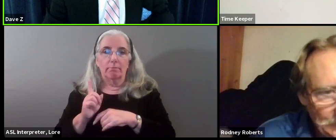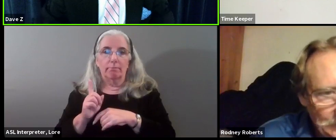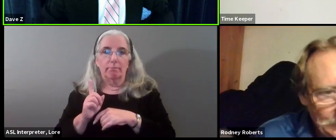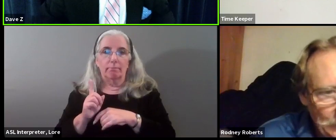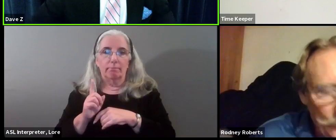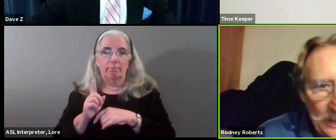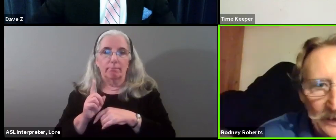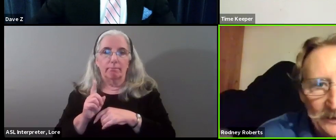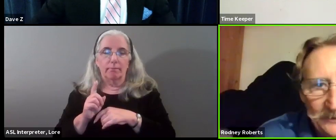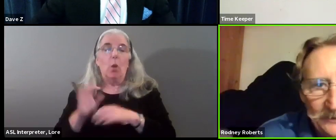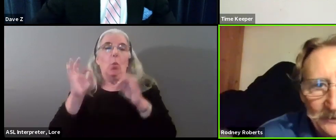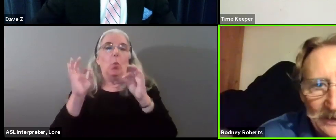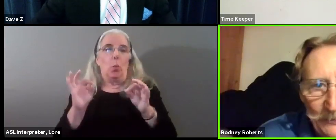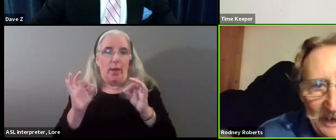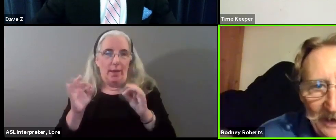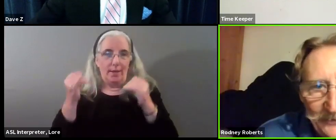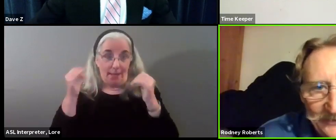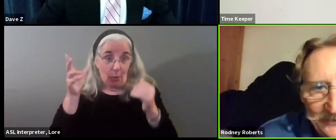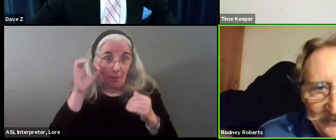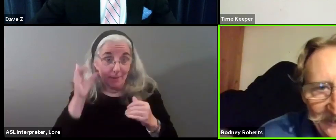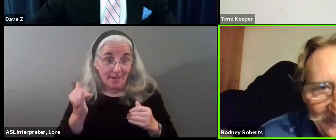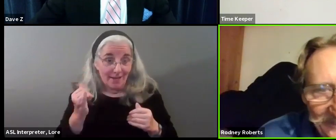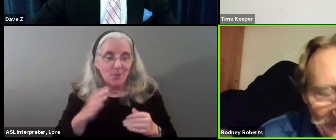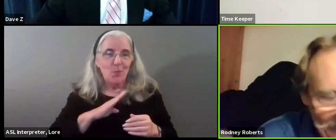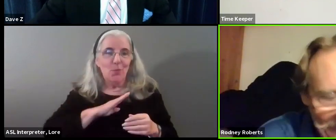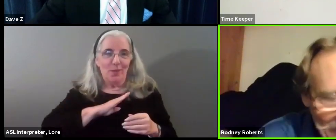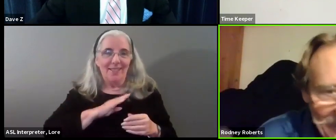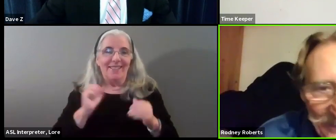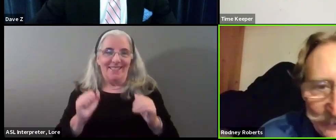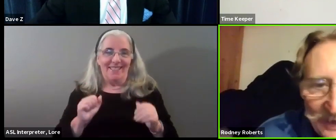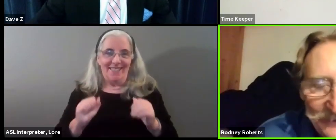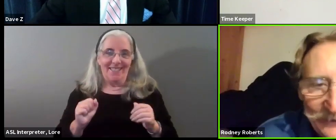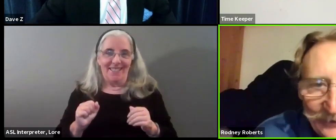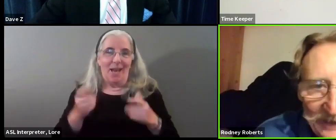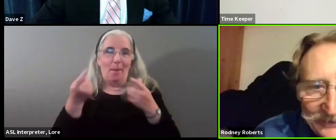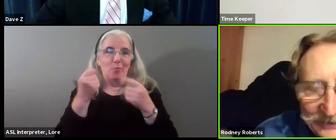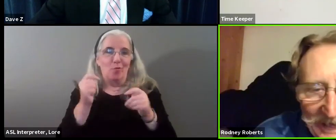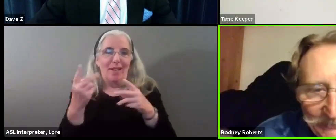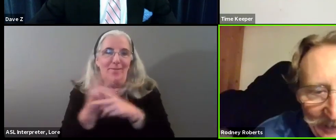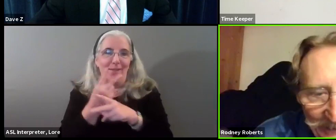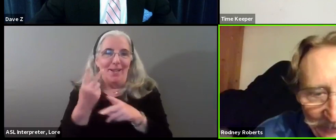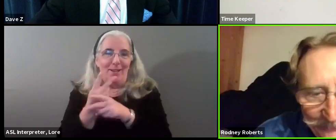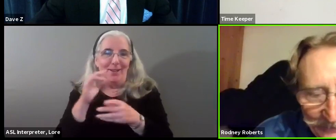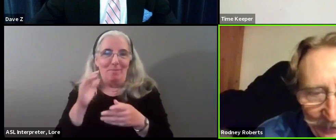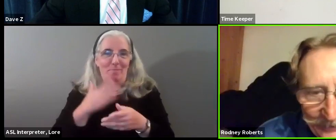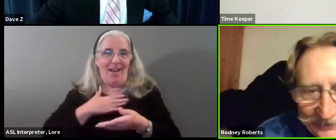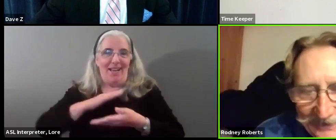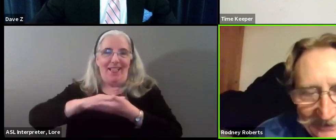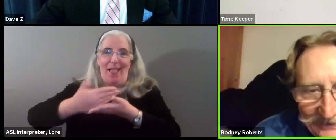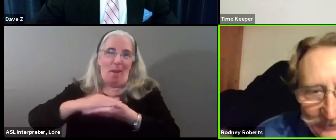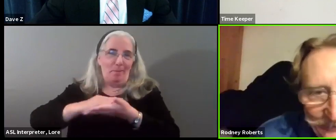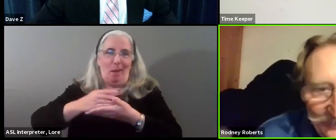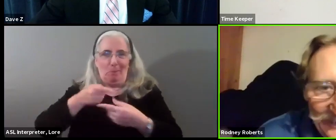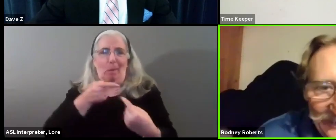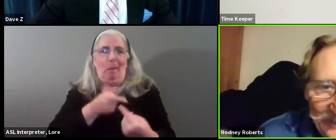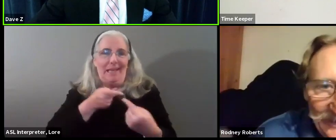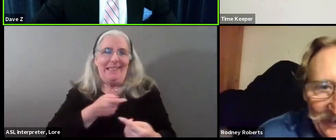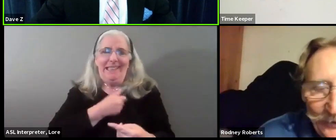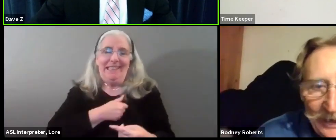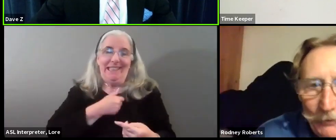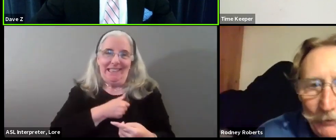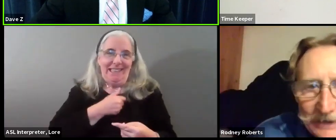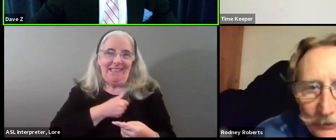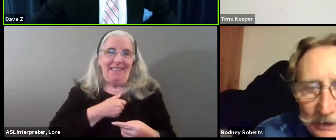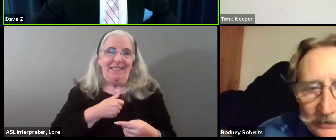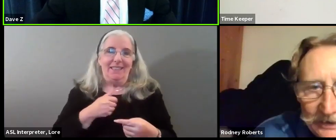We're not... Okay, can you hear me now? you with us still? Yeah, I'm trying to figure out this laptop. I'm lost today, too. I